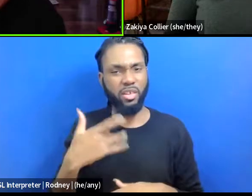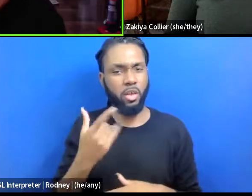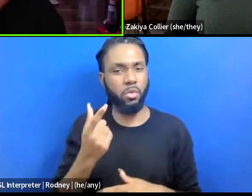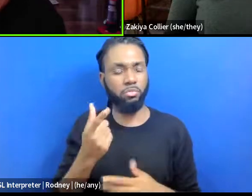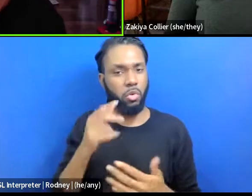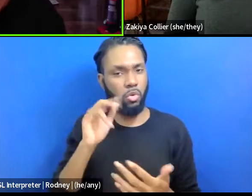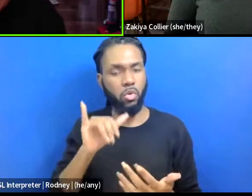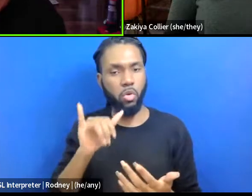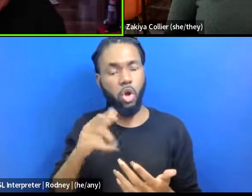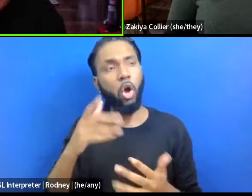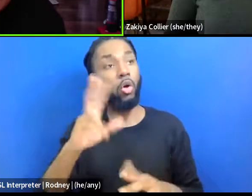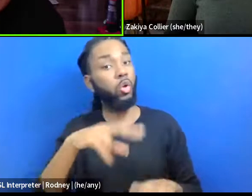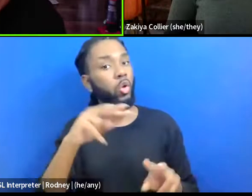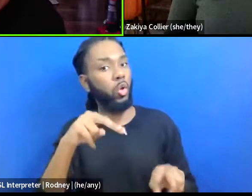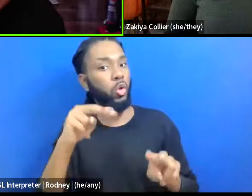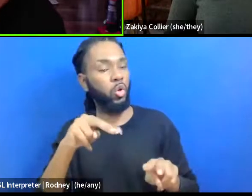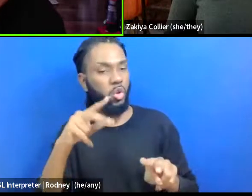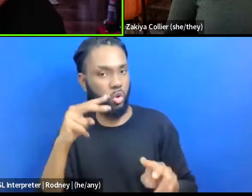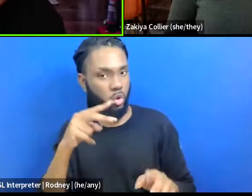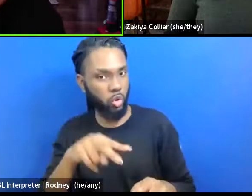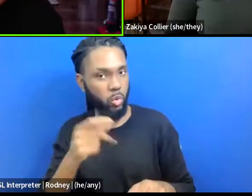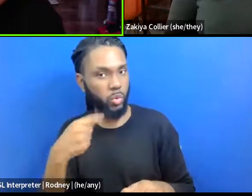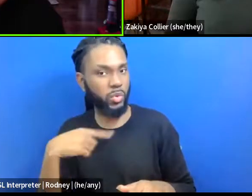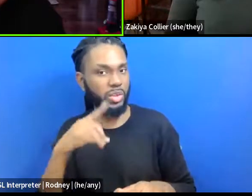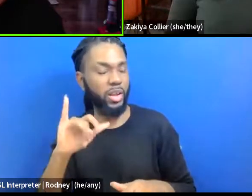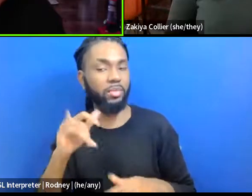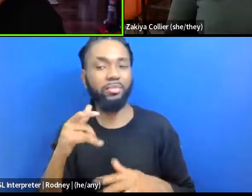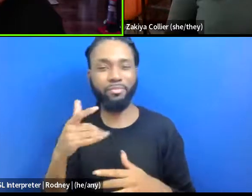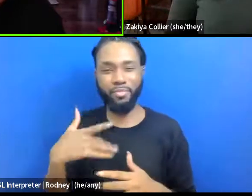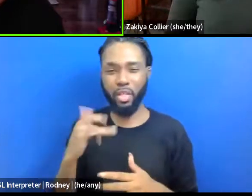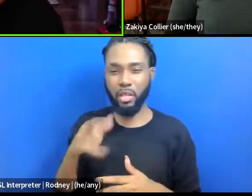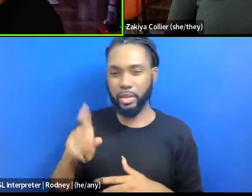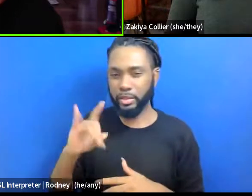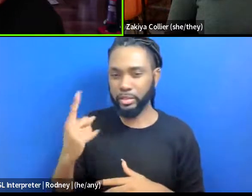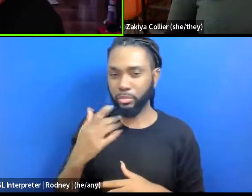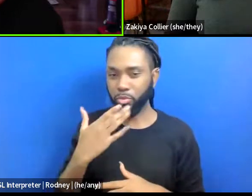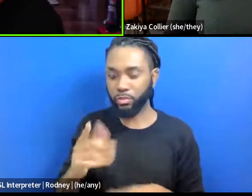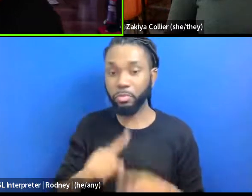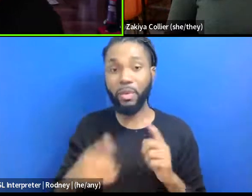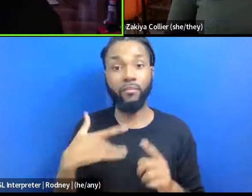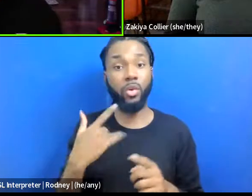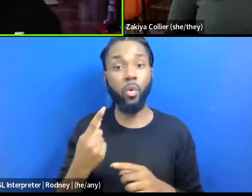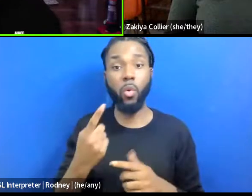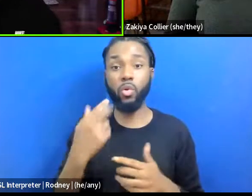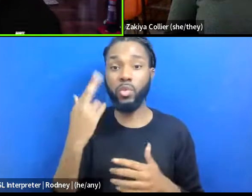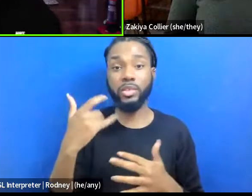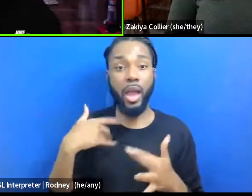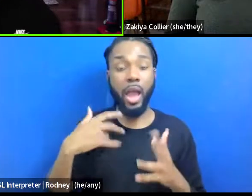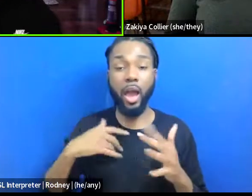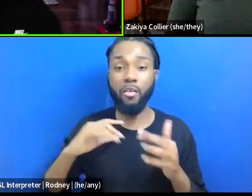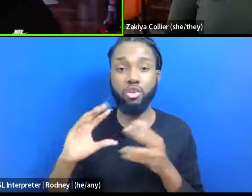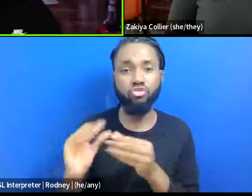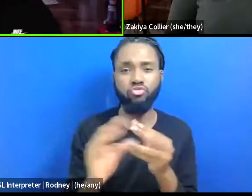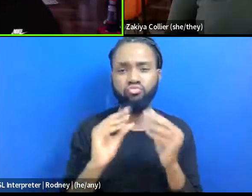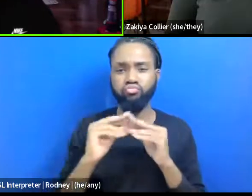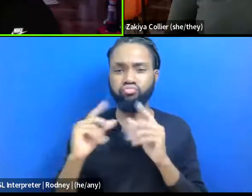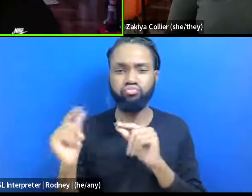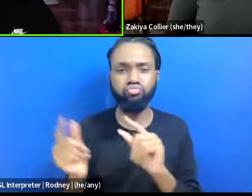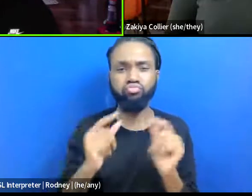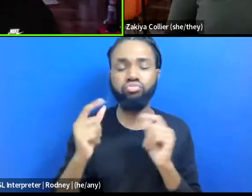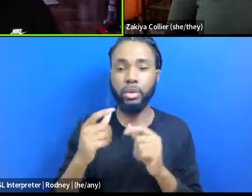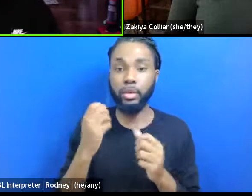us something that was good. So I think most of the reason that there's this big uproar about it is that some people love the silent majority